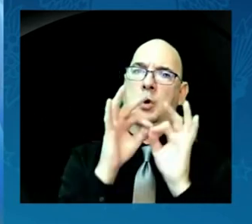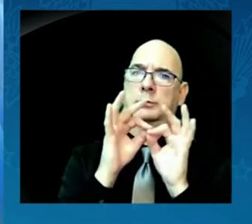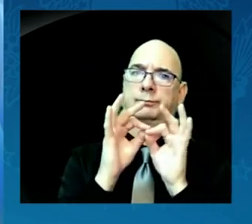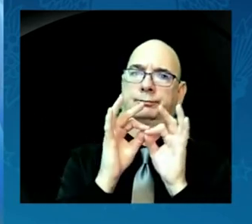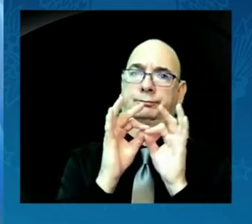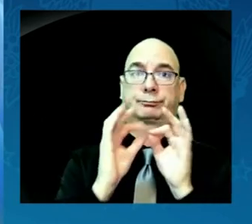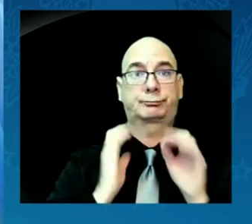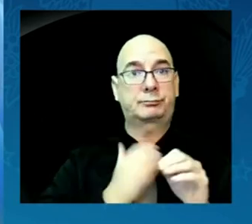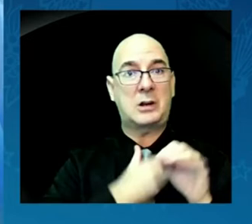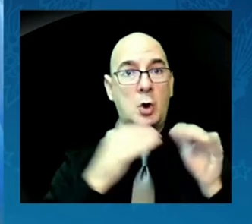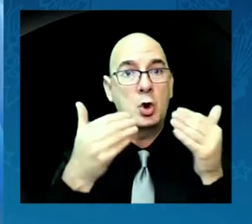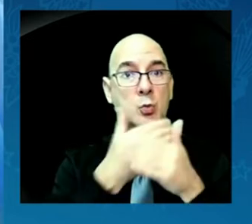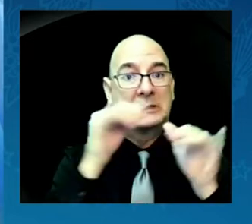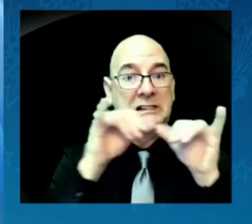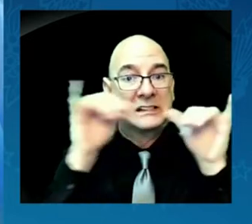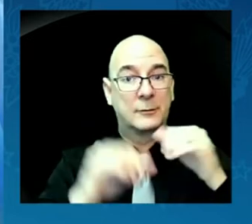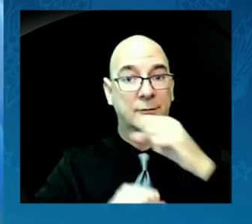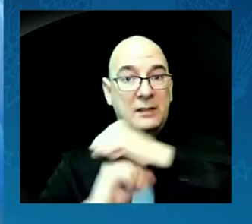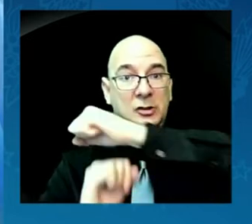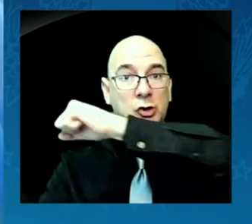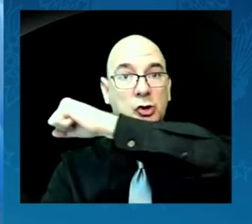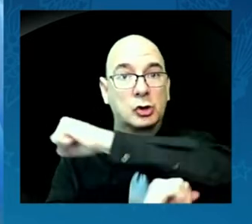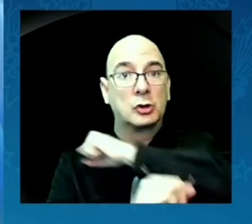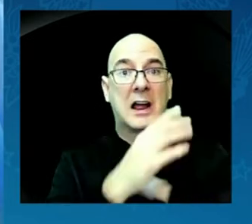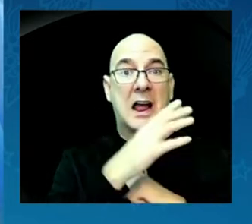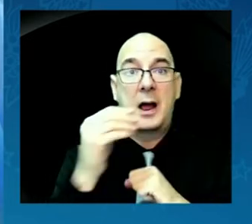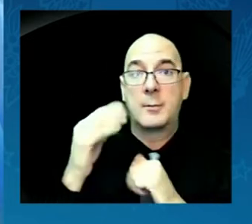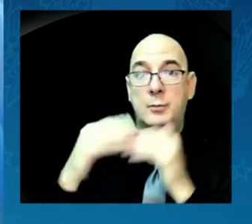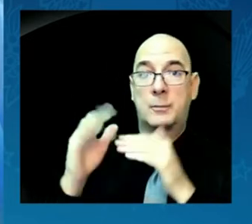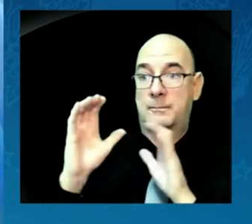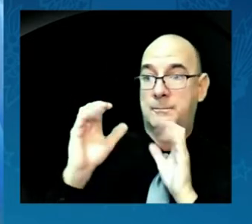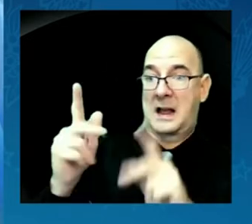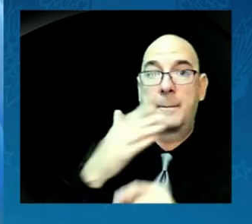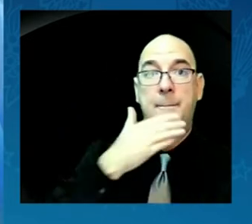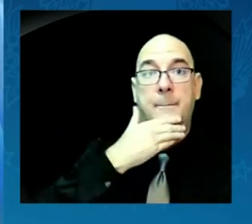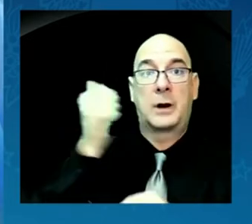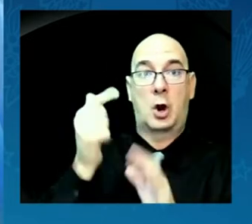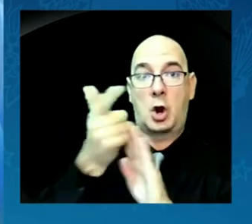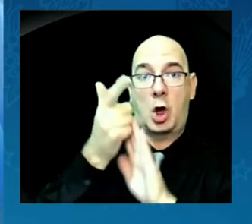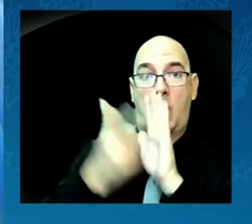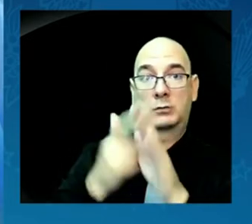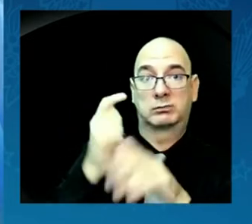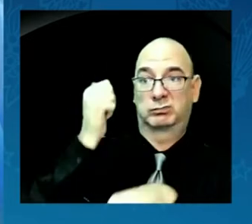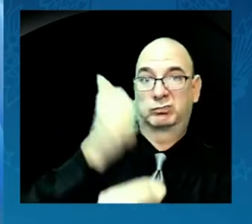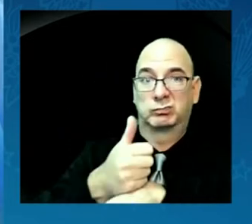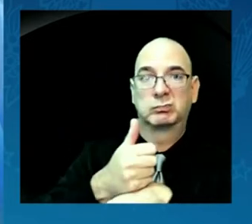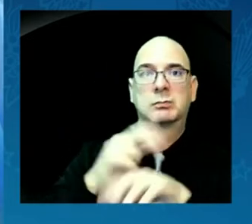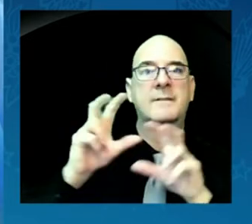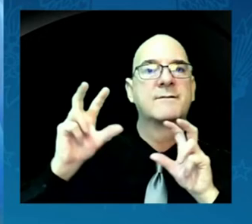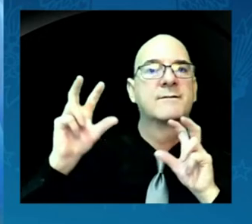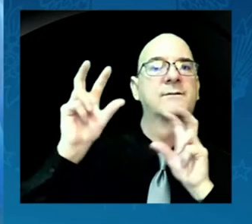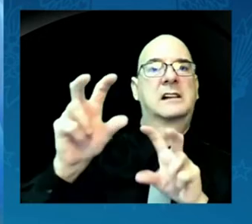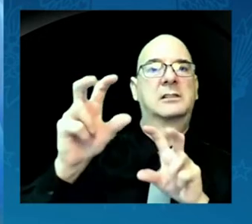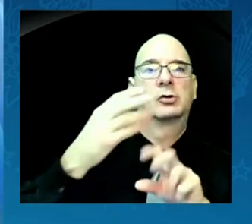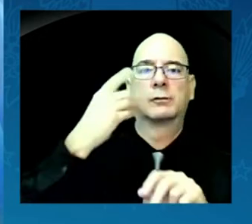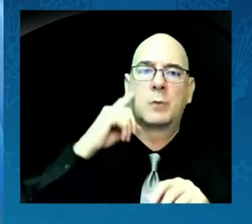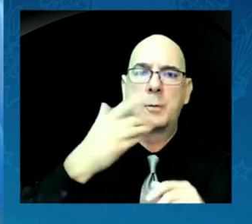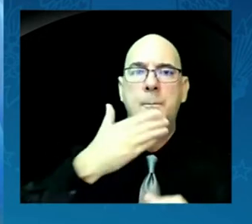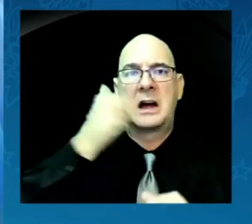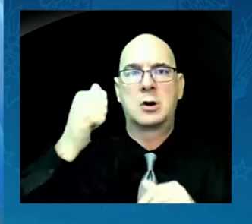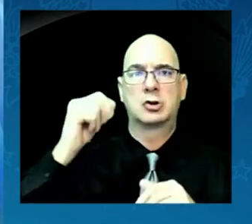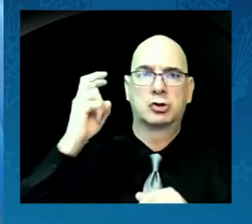Act will invest in water and transportation, in childcare and housing in native communities.